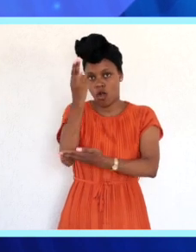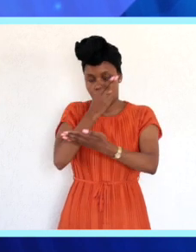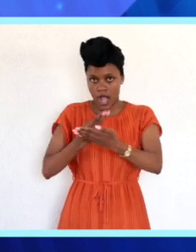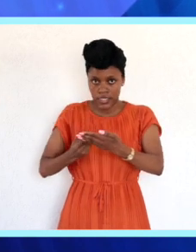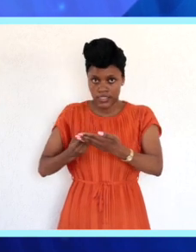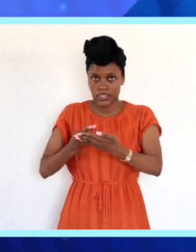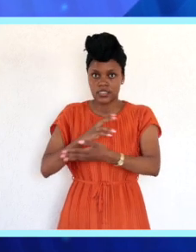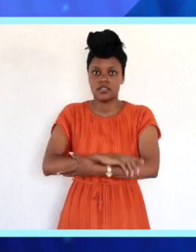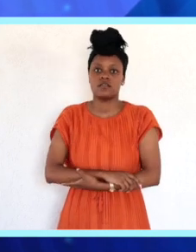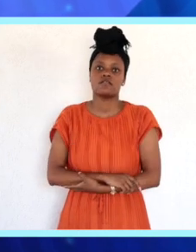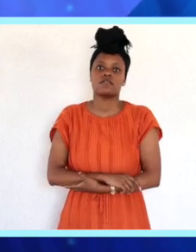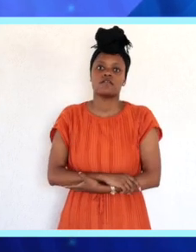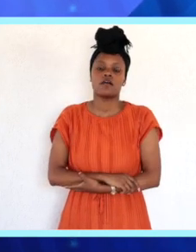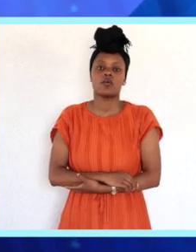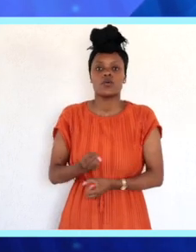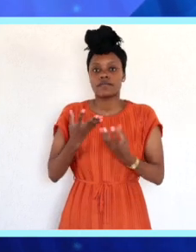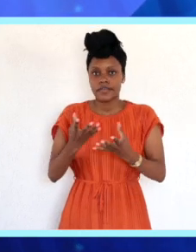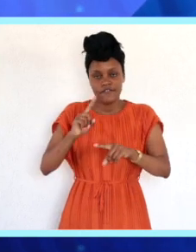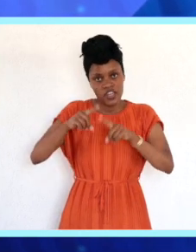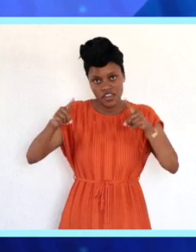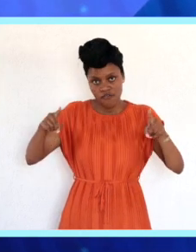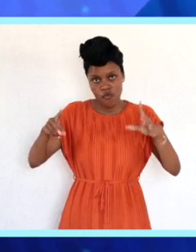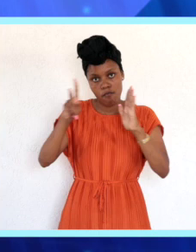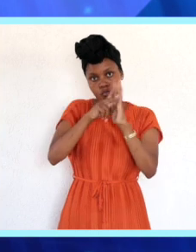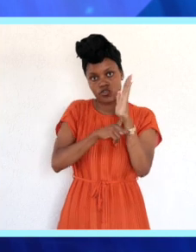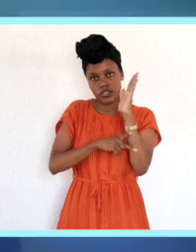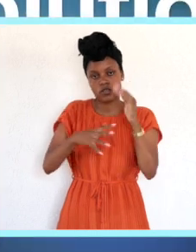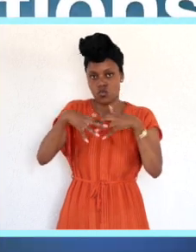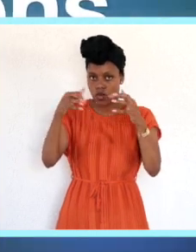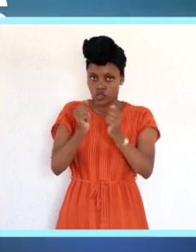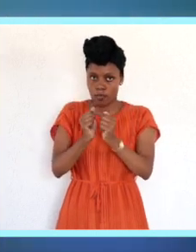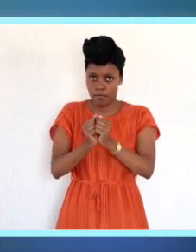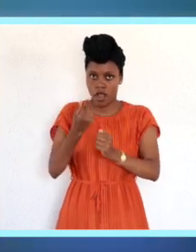We are also accredited to offer different programs in our workshops.